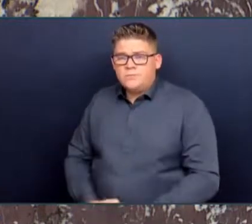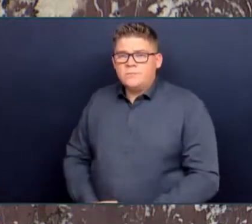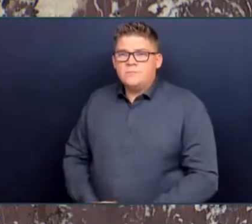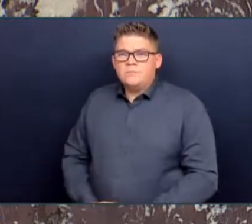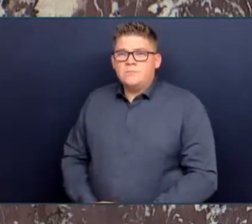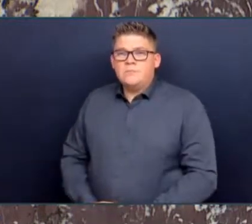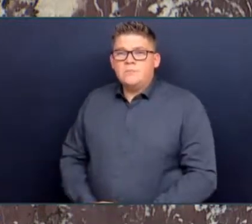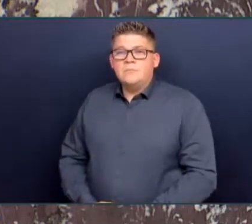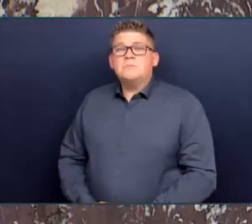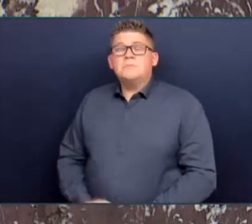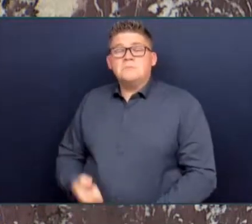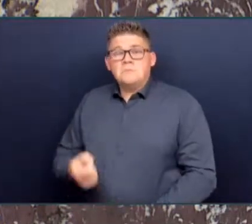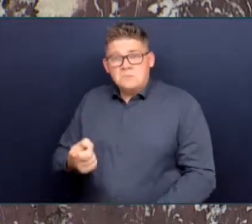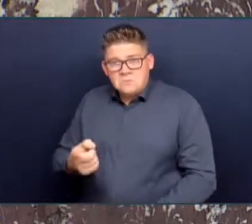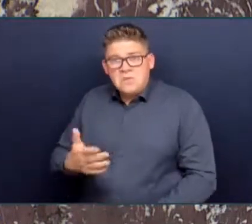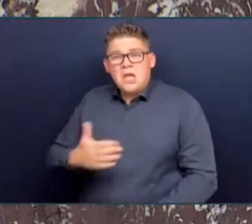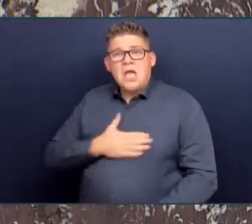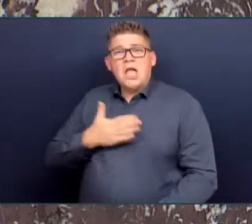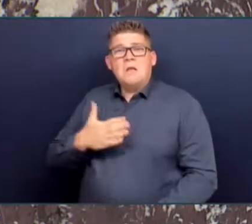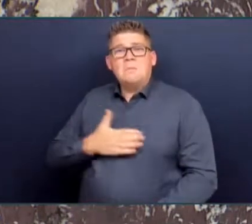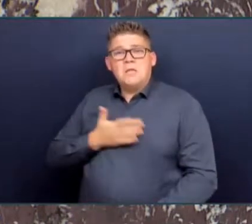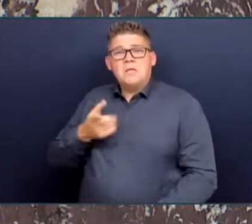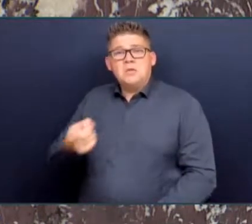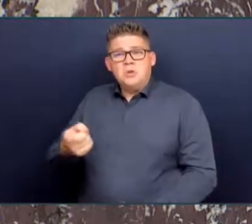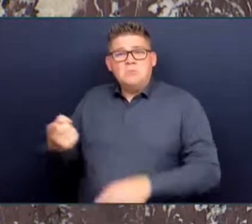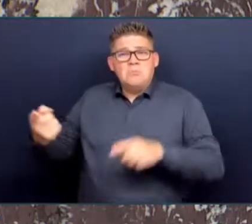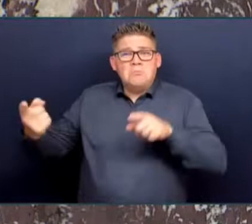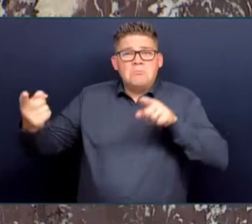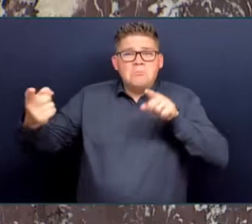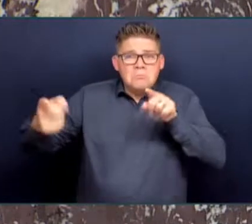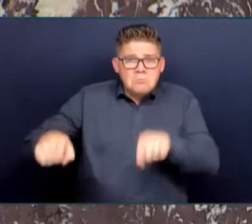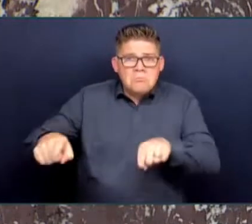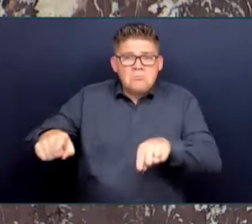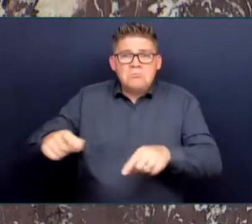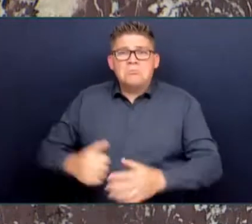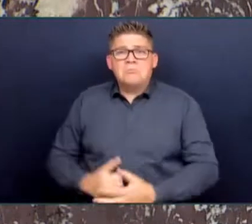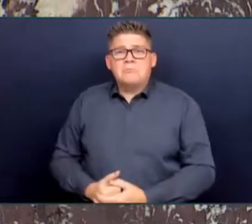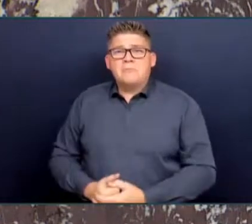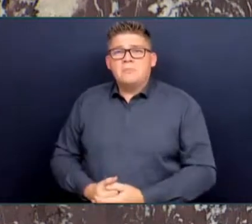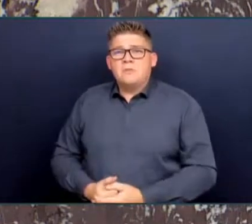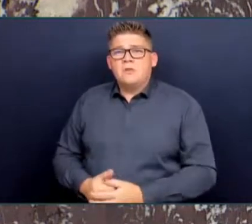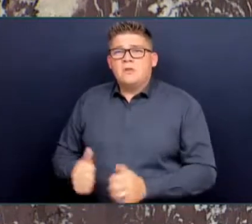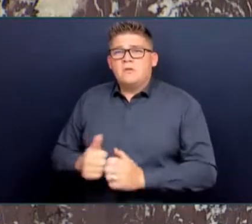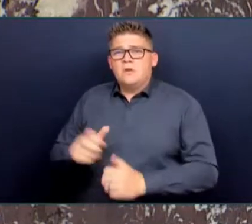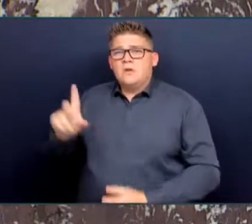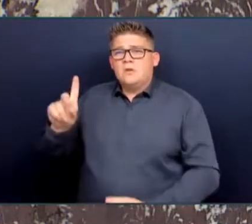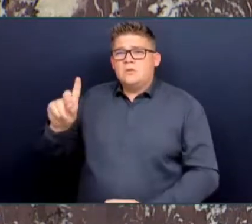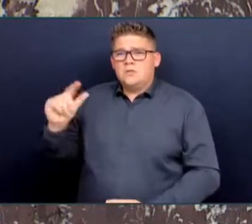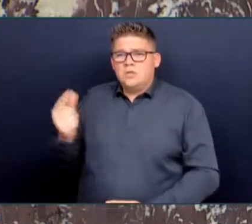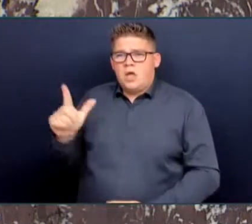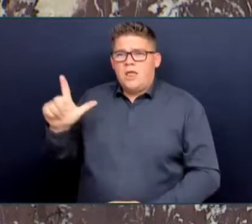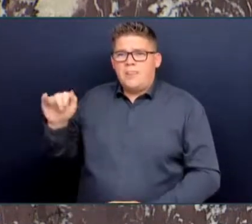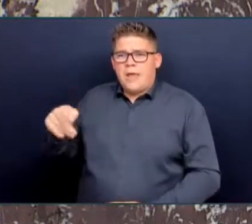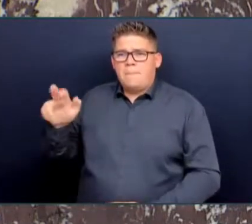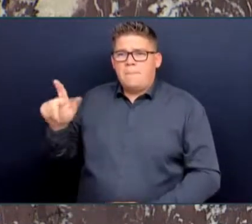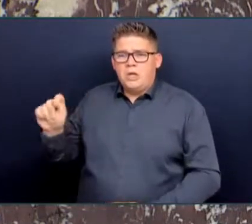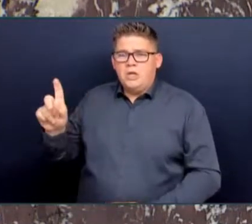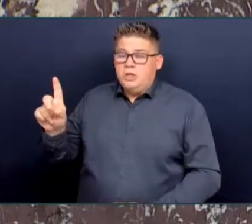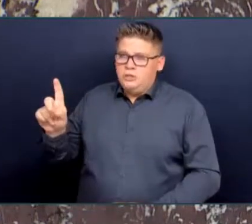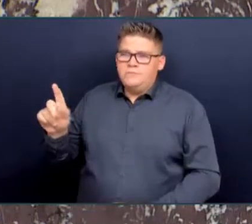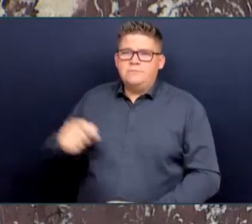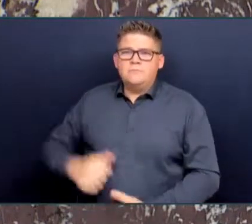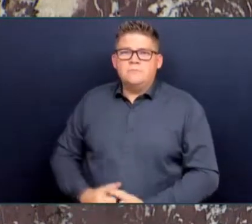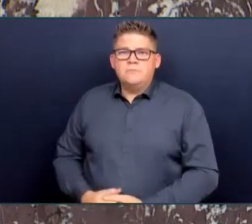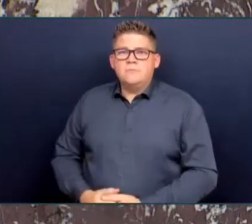the same page as Doug Lippard, and he must agree then that they have been pushing back on stricter bail conditions for violent, prolific